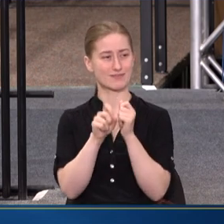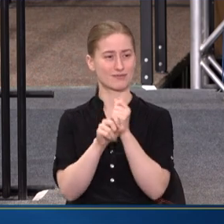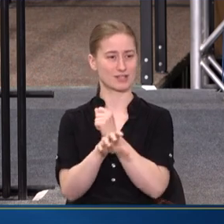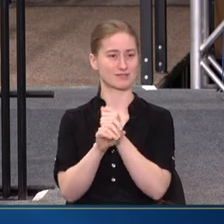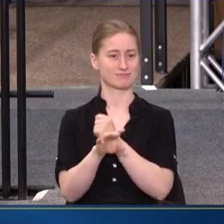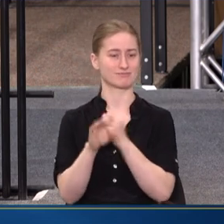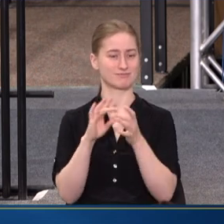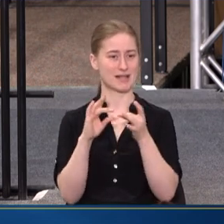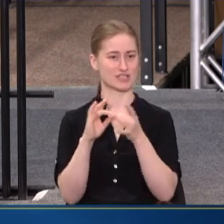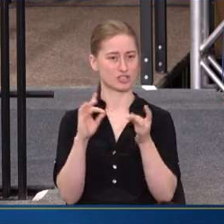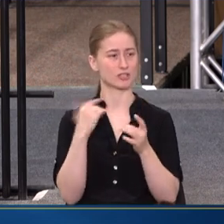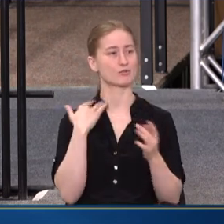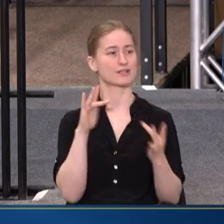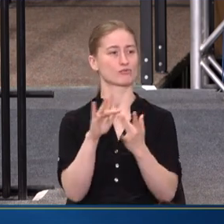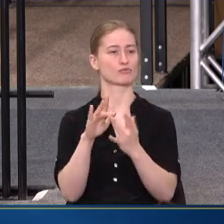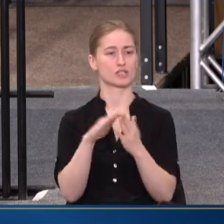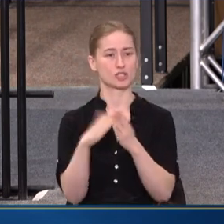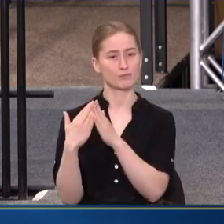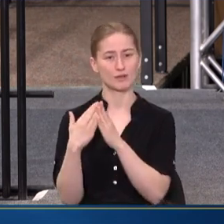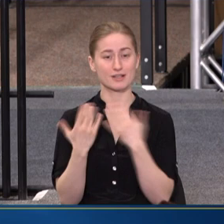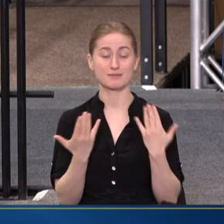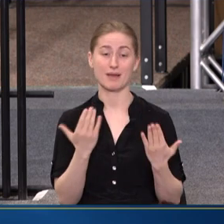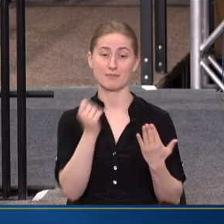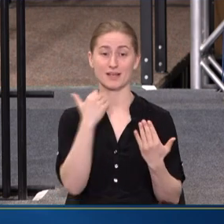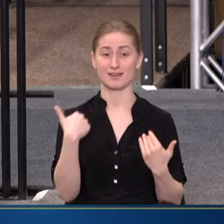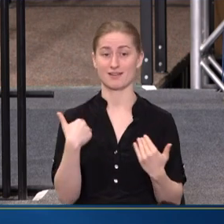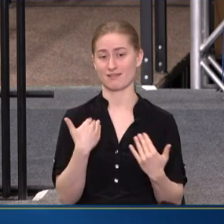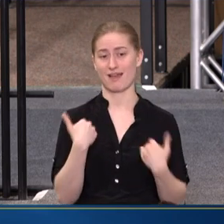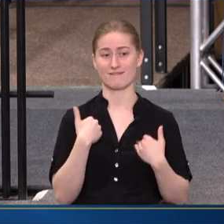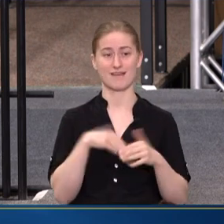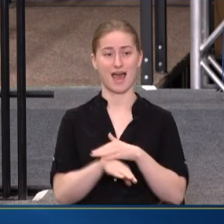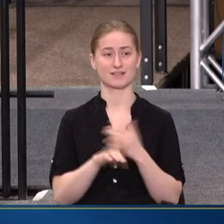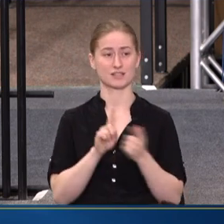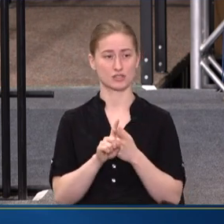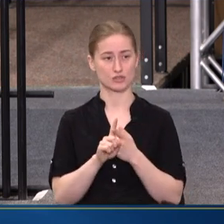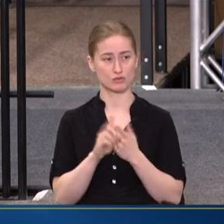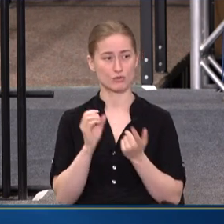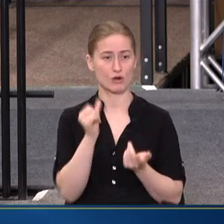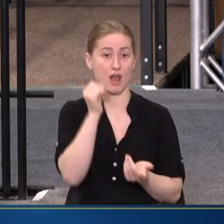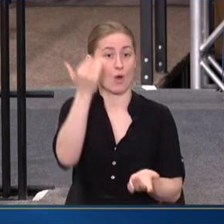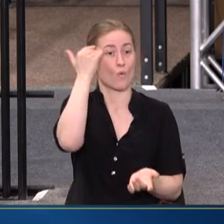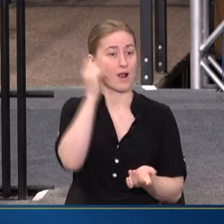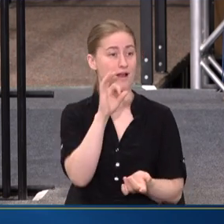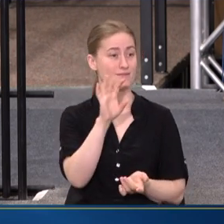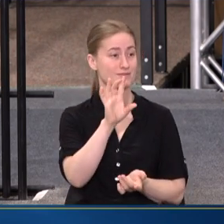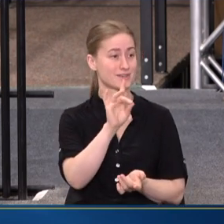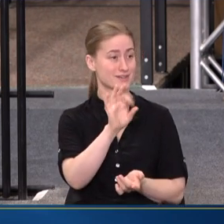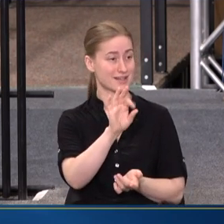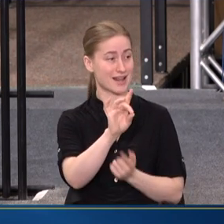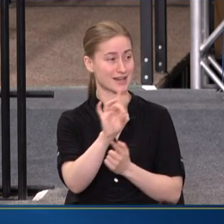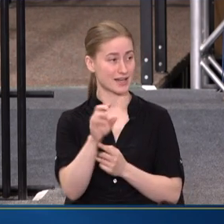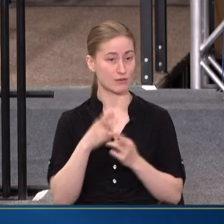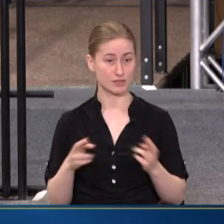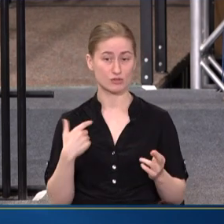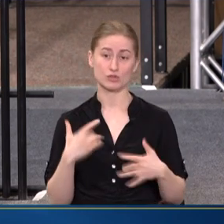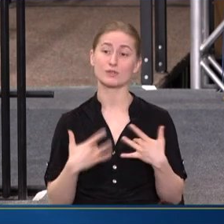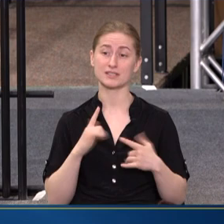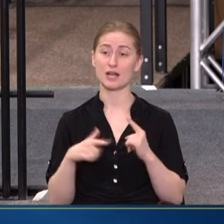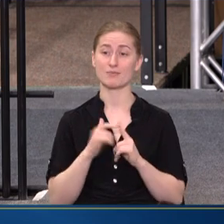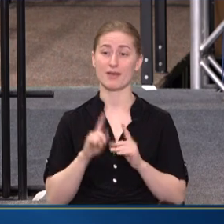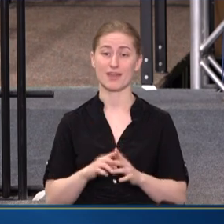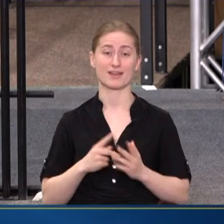WE CAN REACH COMMUNITIES THAT MAY NOT CURRENTLY BE ACCESSING OR MAY NOT BE AWARE OF 988. SO WE'RE EXCITED ABOUT THAT INITIATIVE.